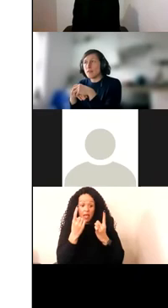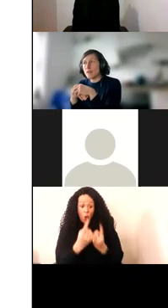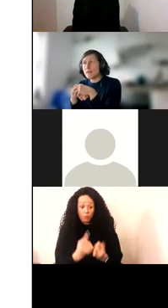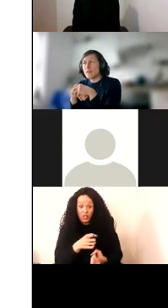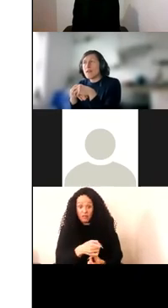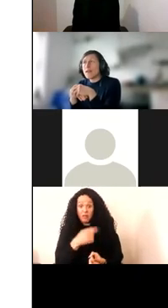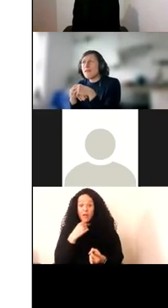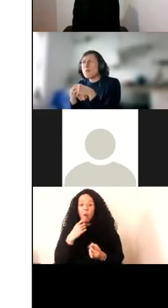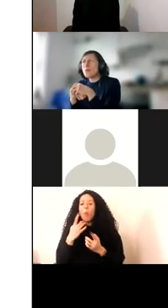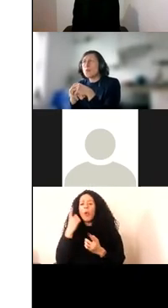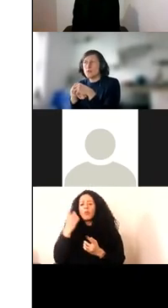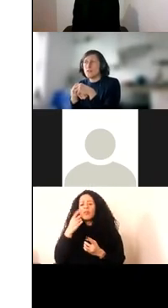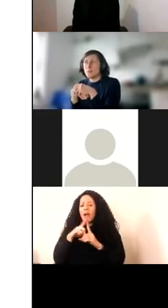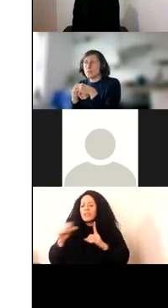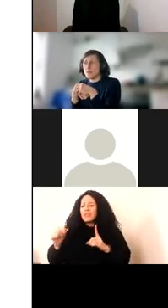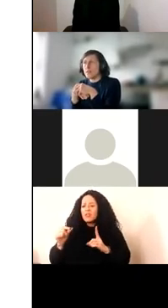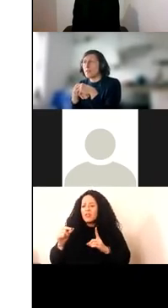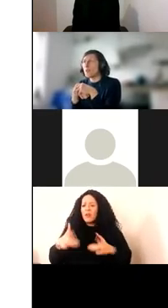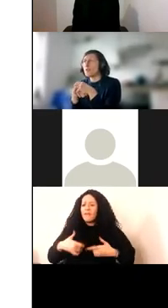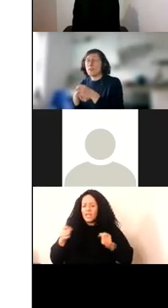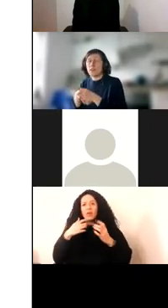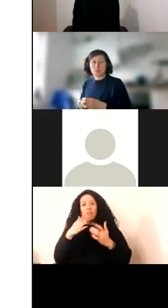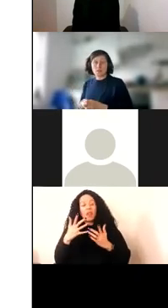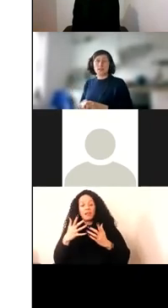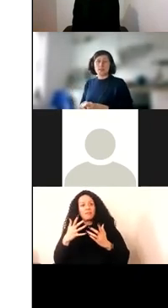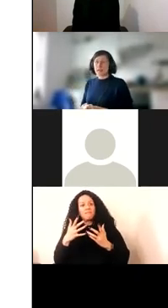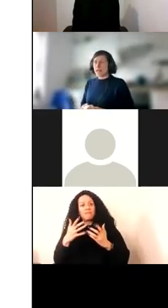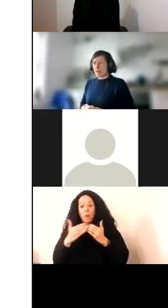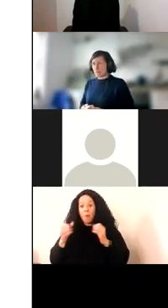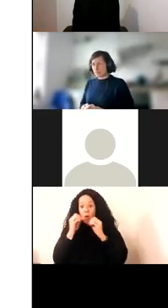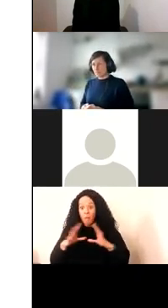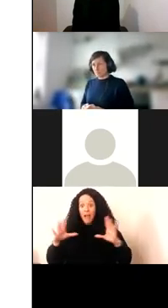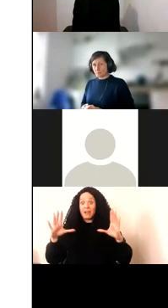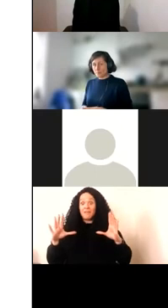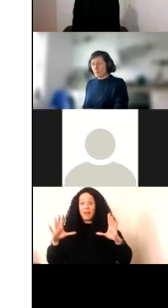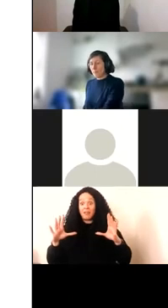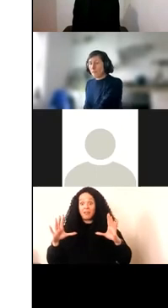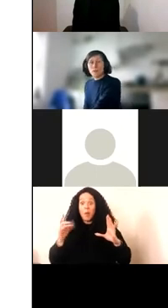magnified, even more determinative at the point of entry into the collection.